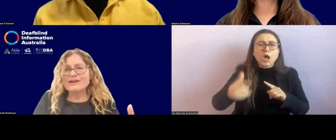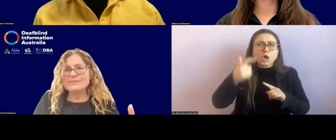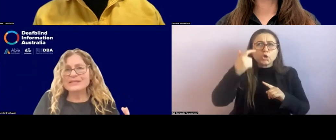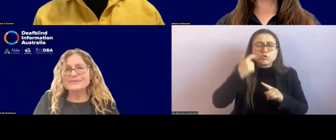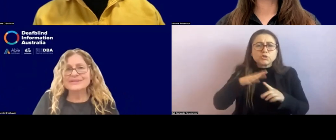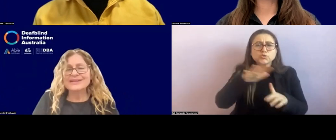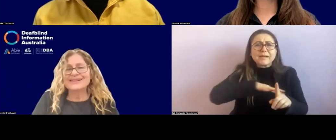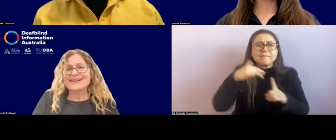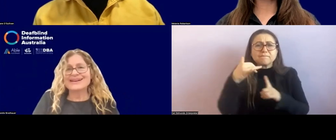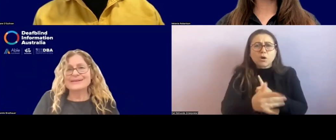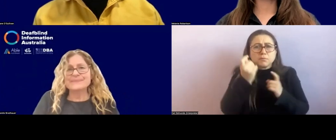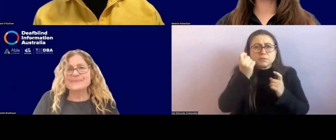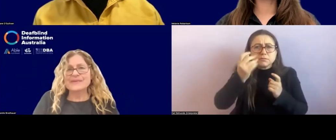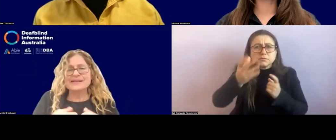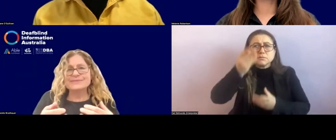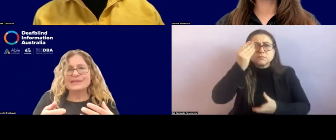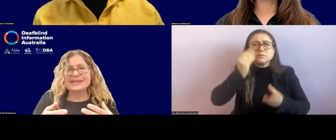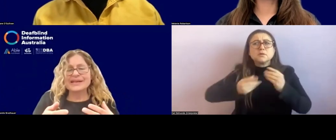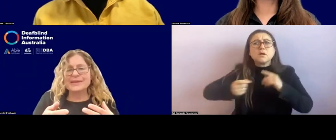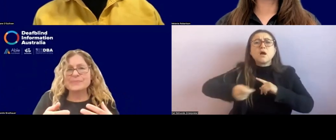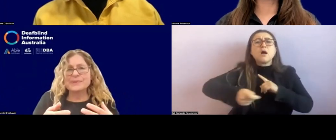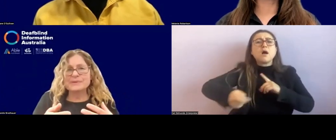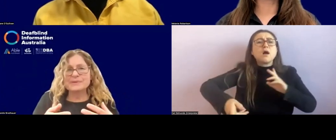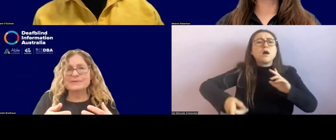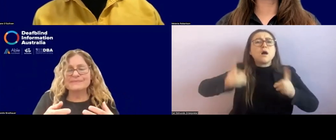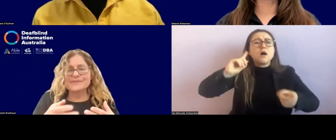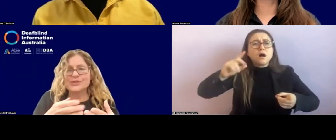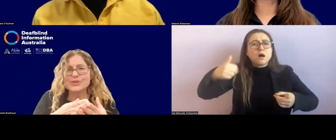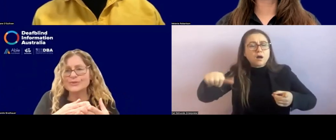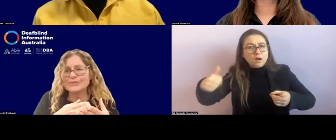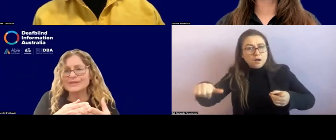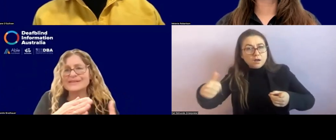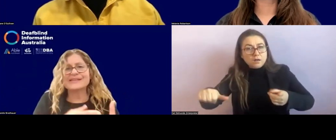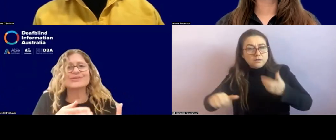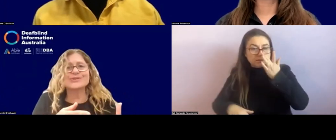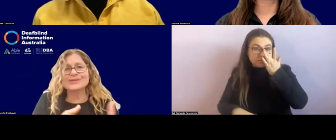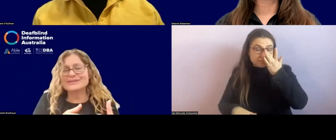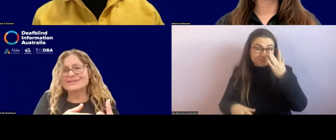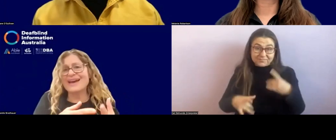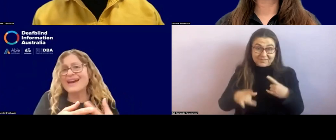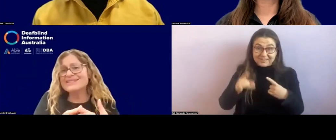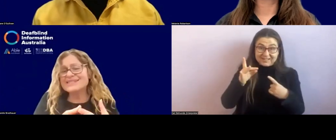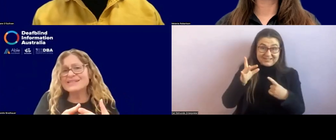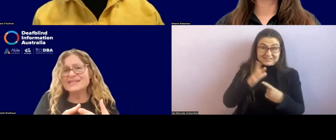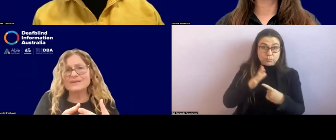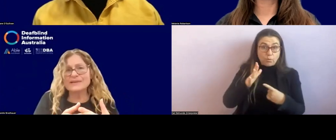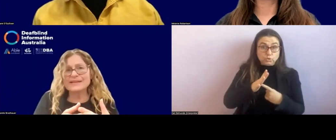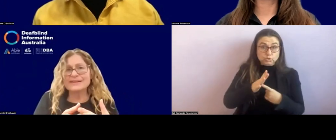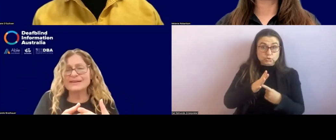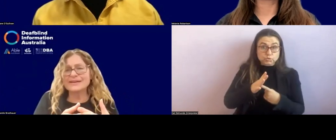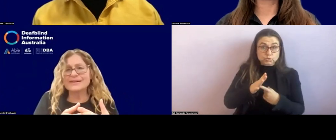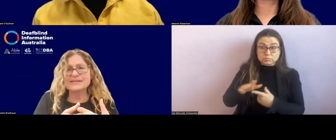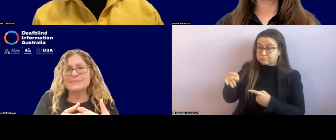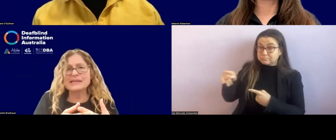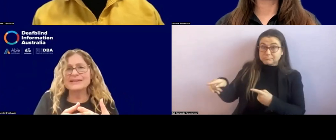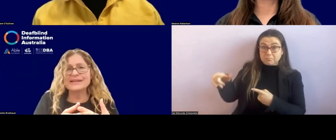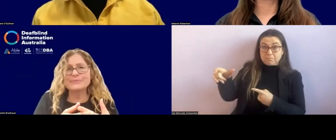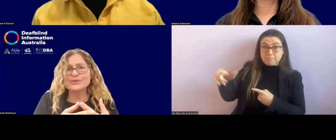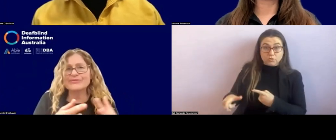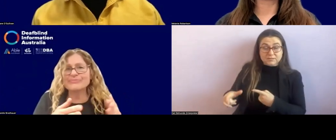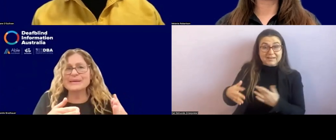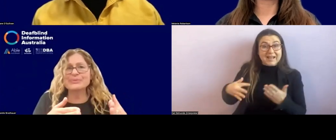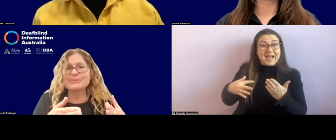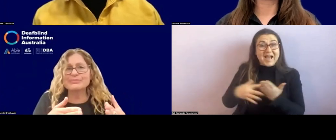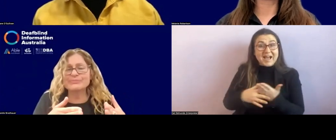their environment. Um, it's really important, um, give these students access. We typically